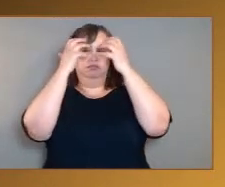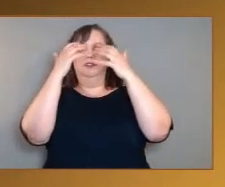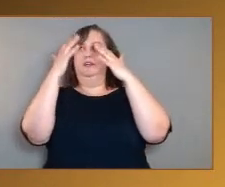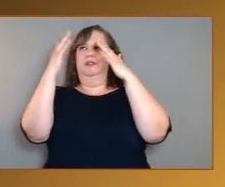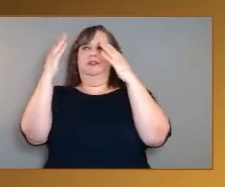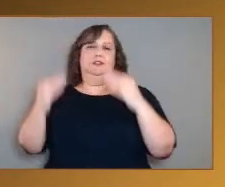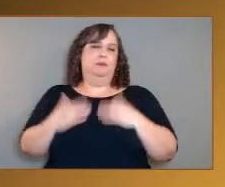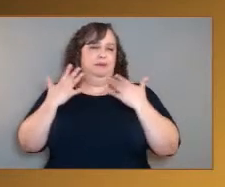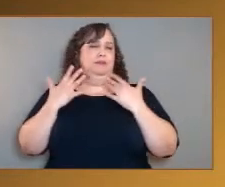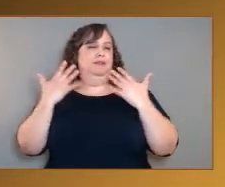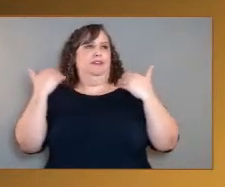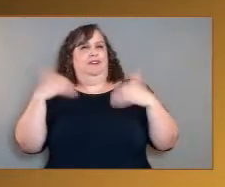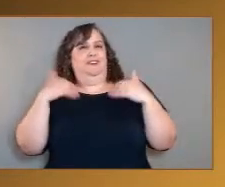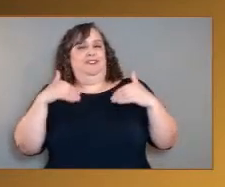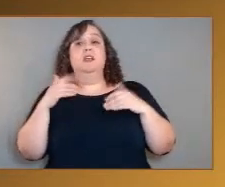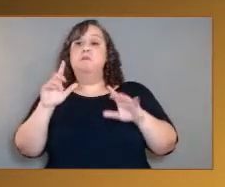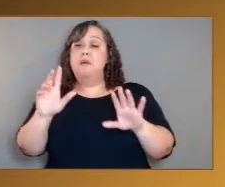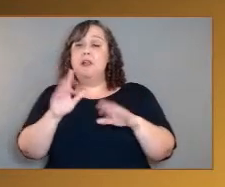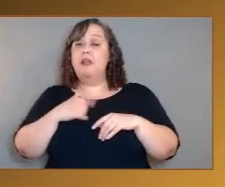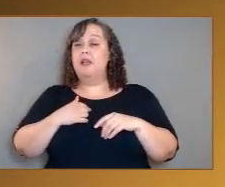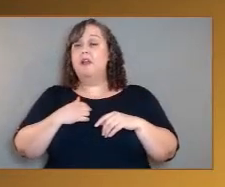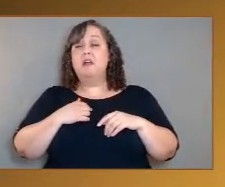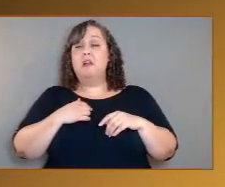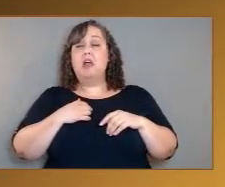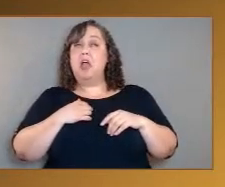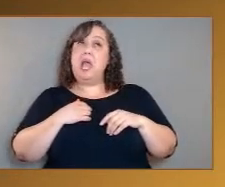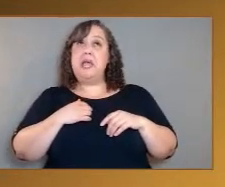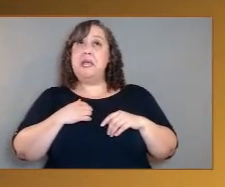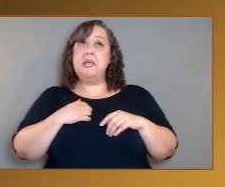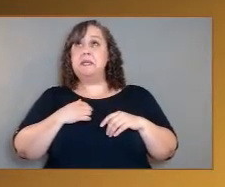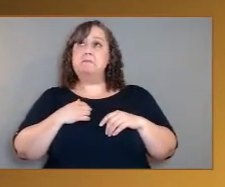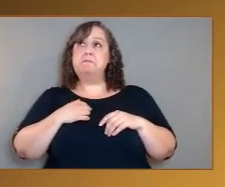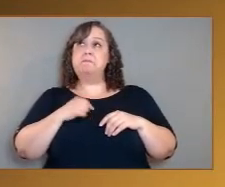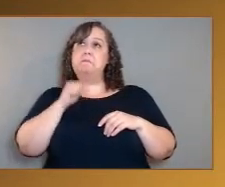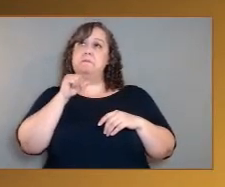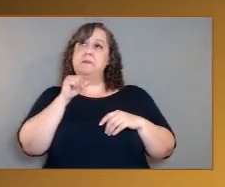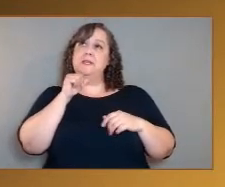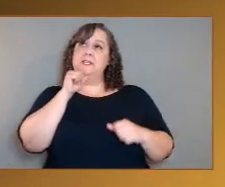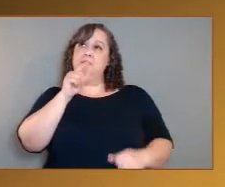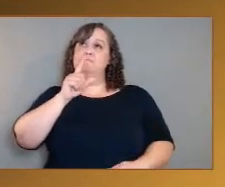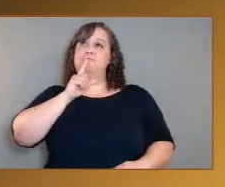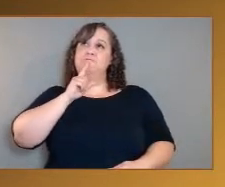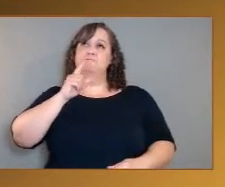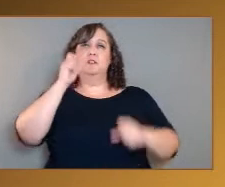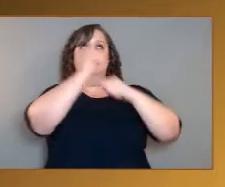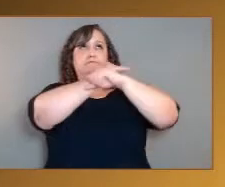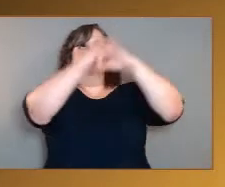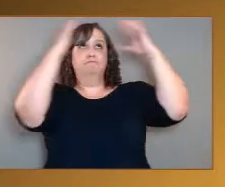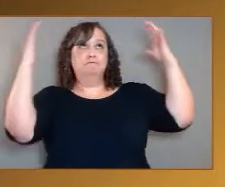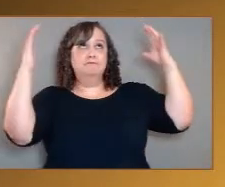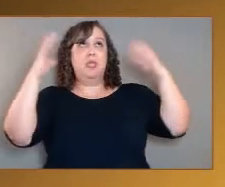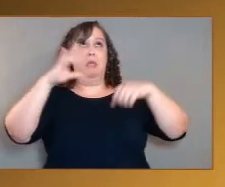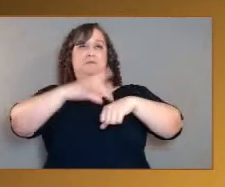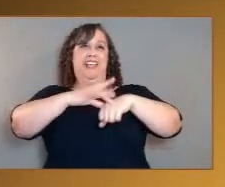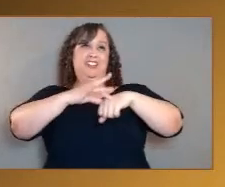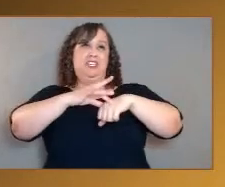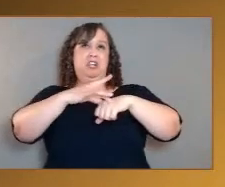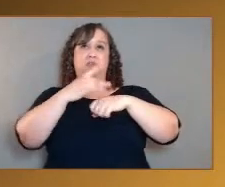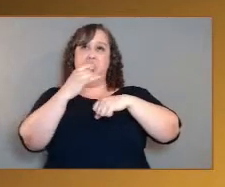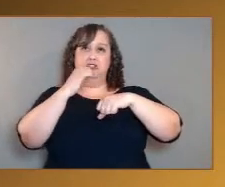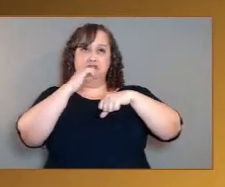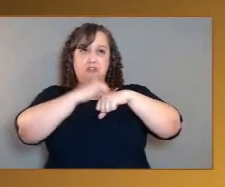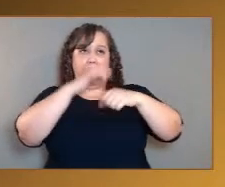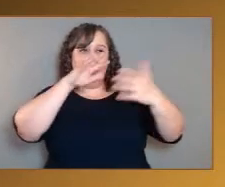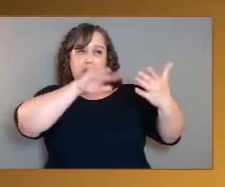But I think I did not completely imagine planetary geology, geophysics as a career until I got to college.